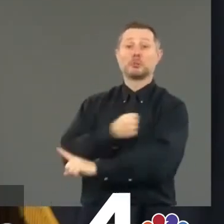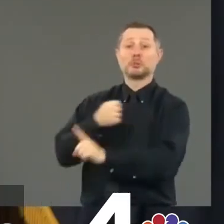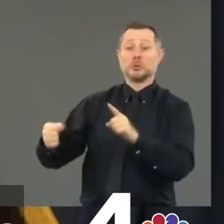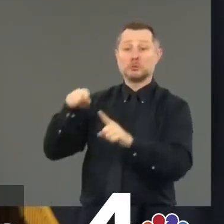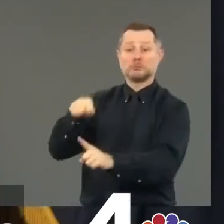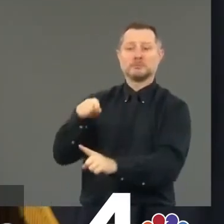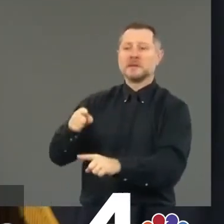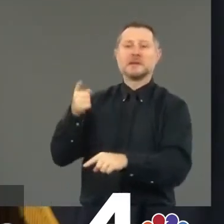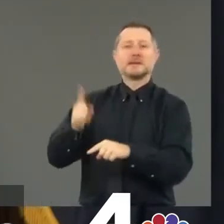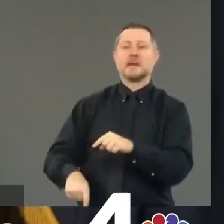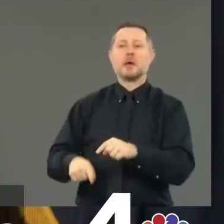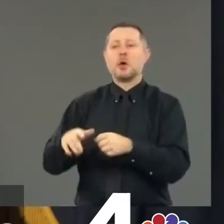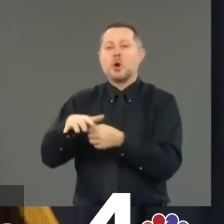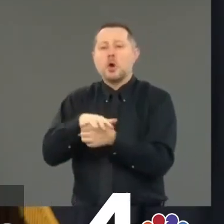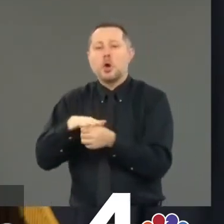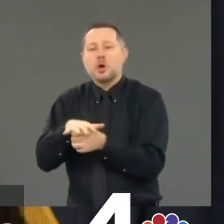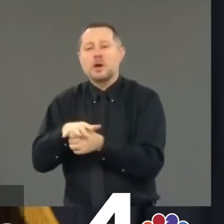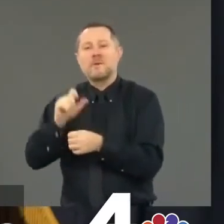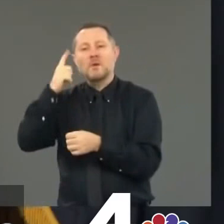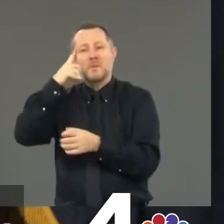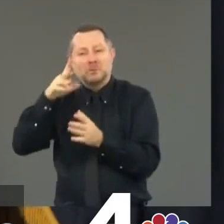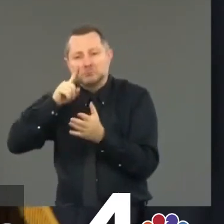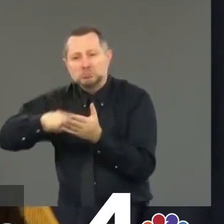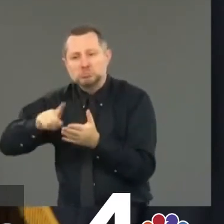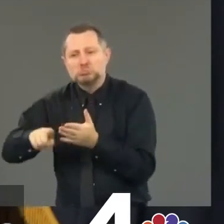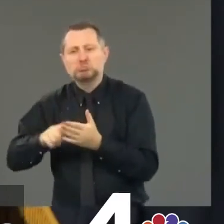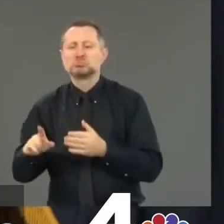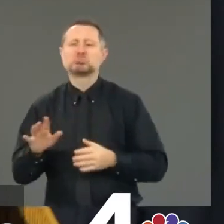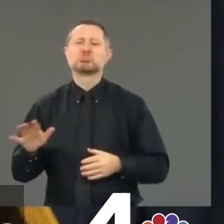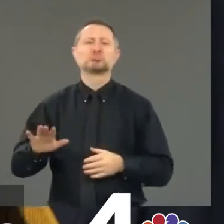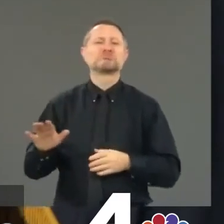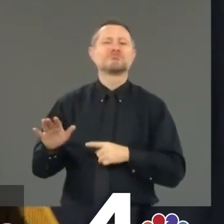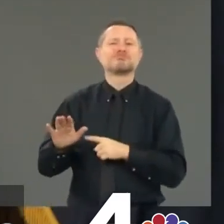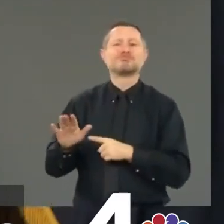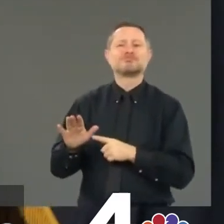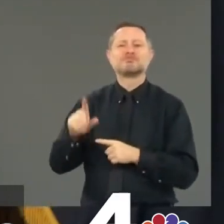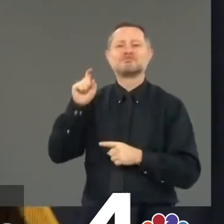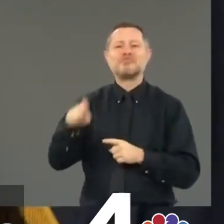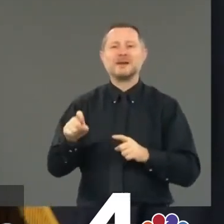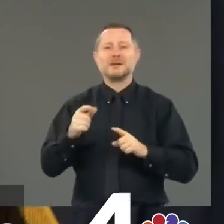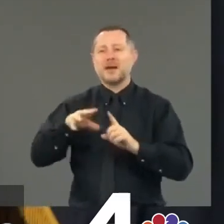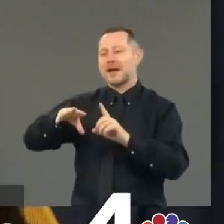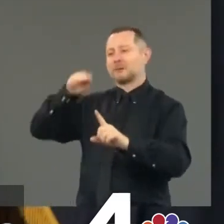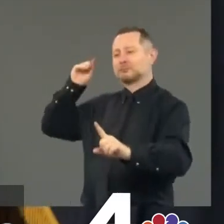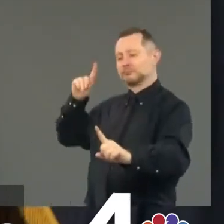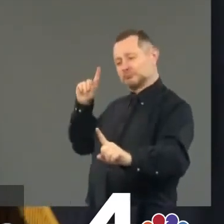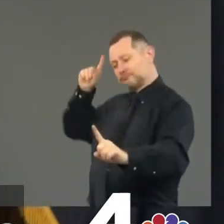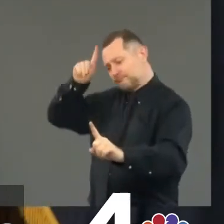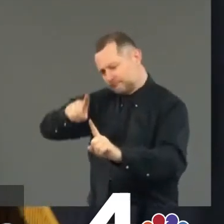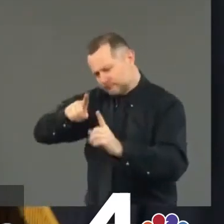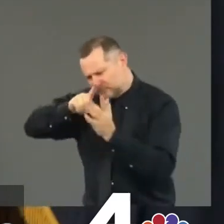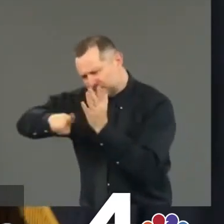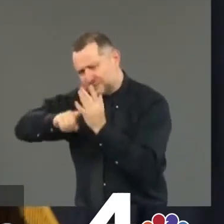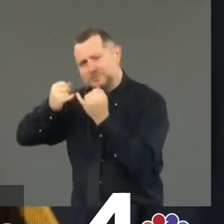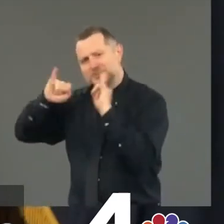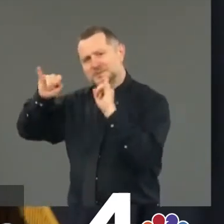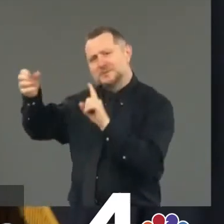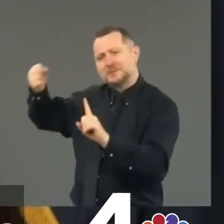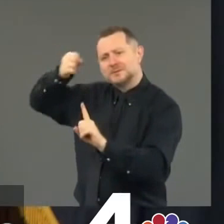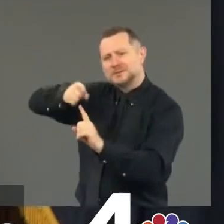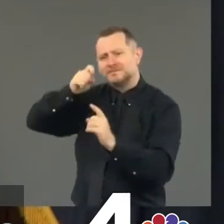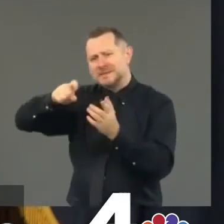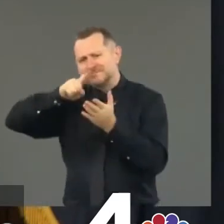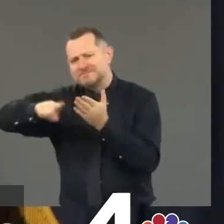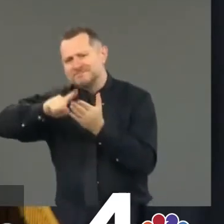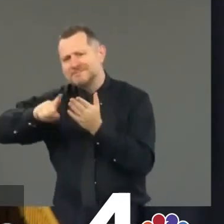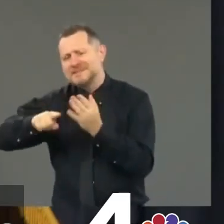local prosecutors because self-policing does not work, period. Allegations must be investigated by an